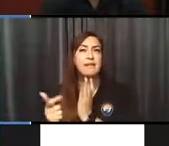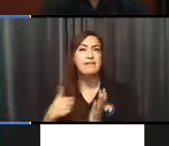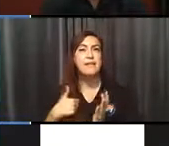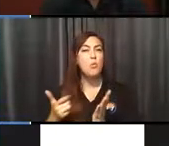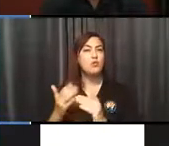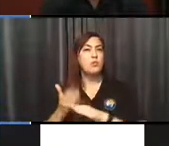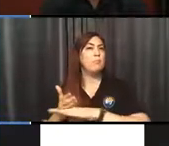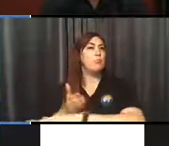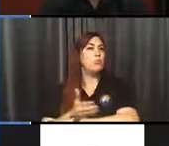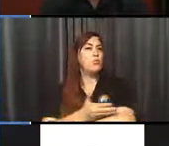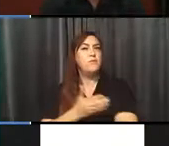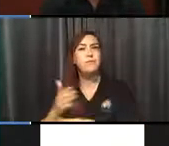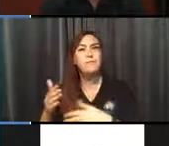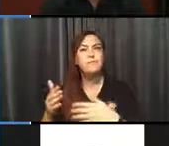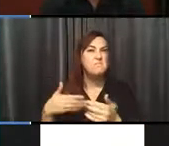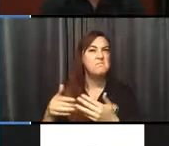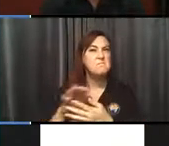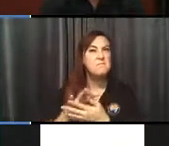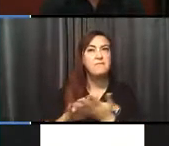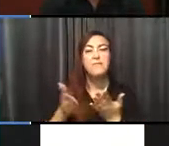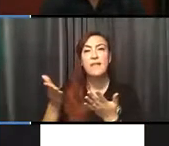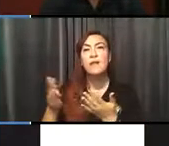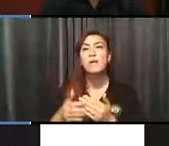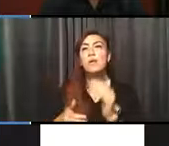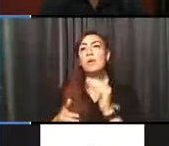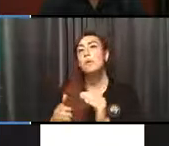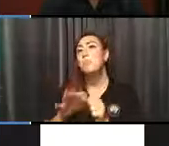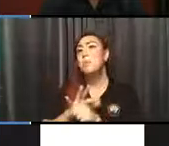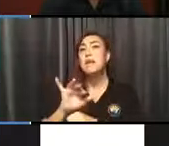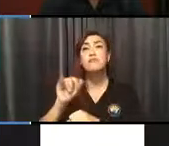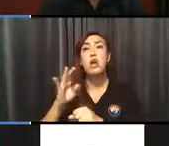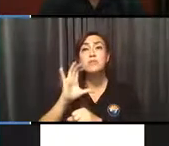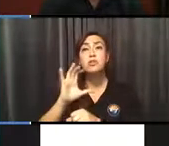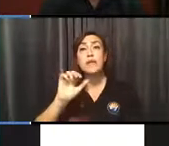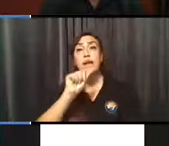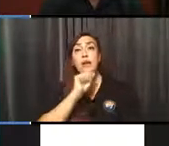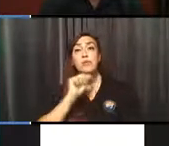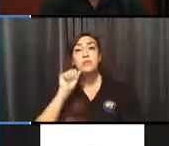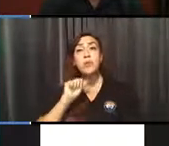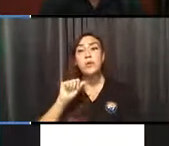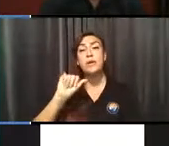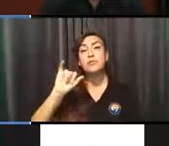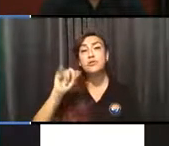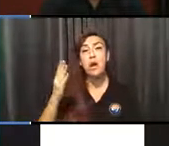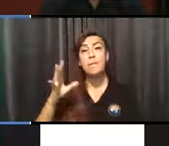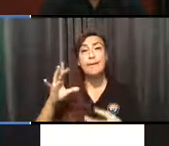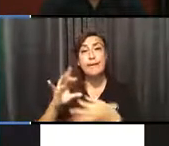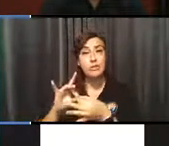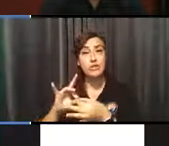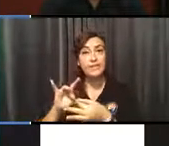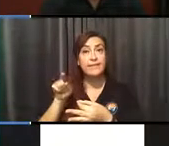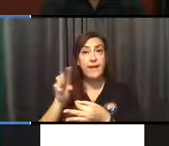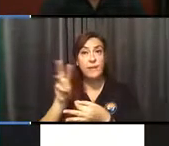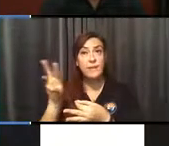things like that. And plenty of job search at Arizona Job Connection. And other